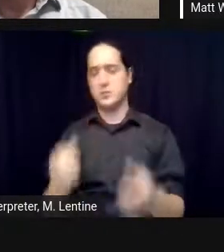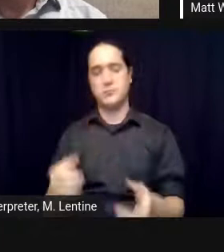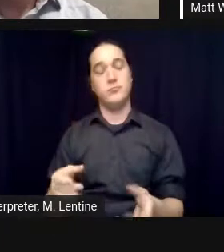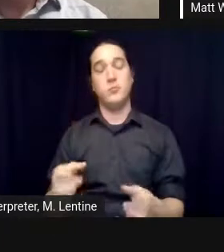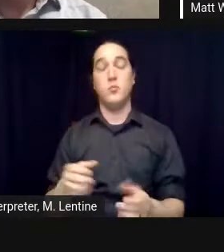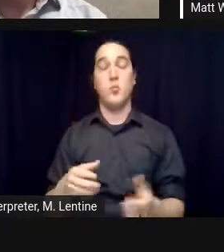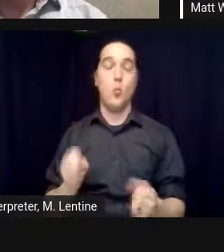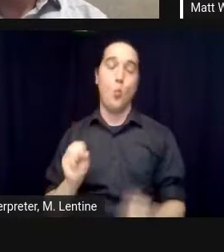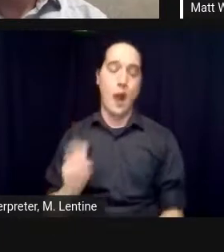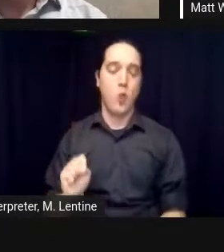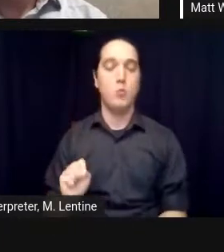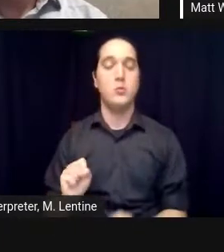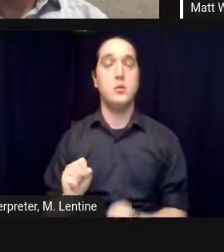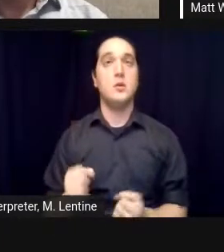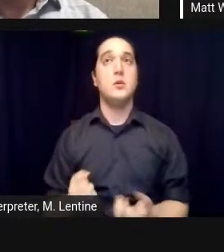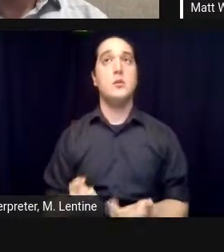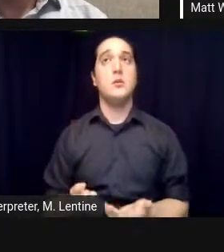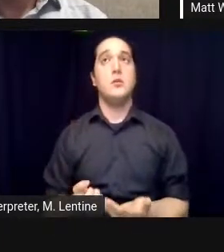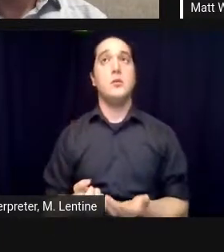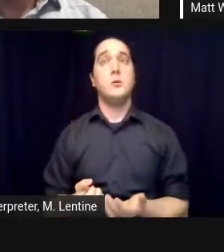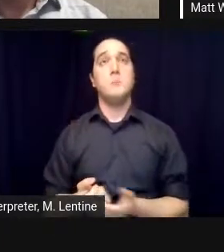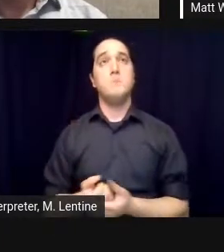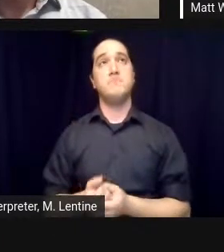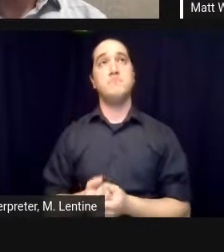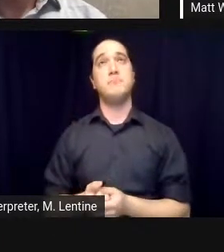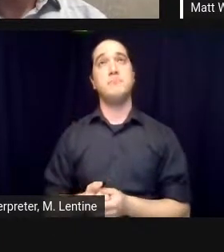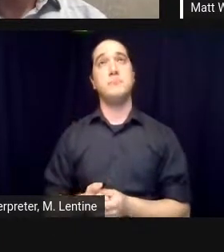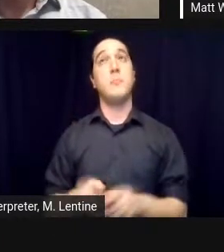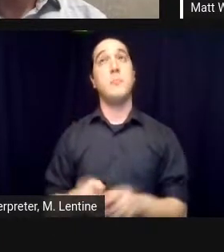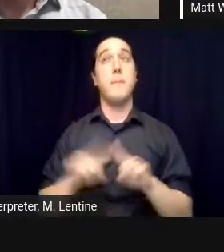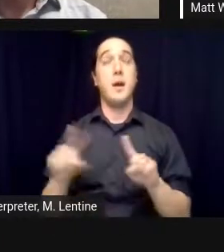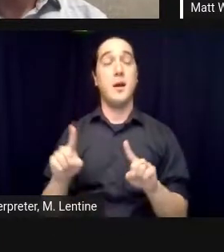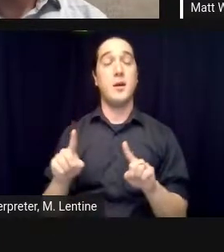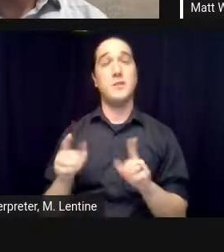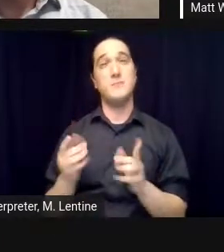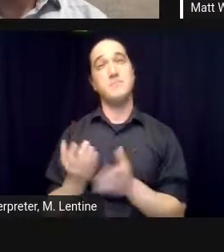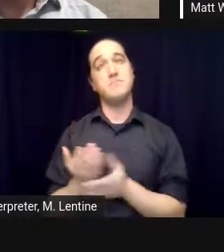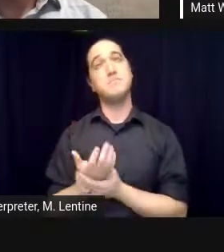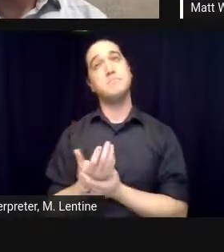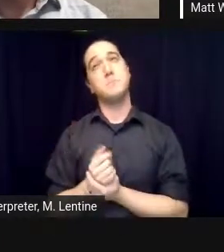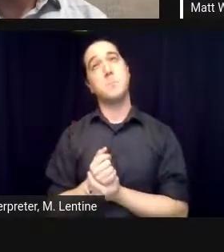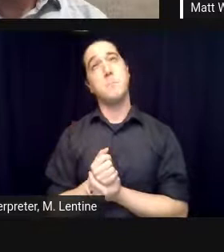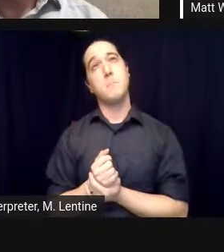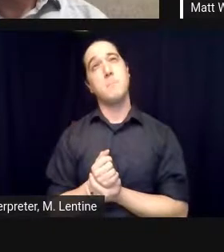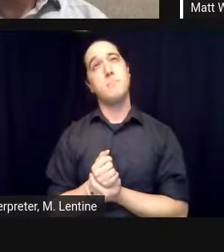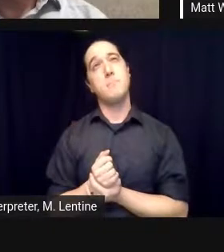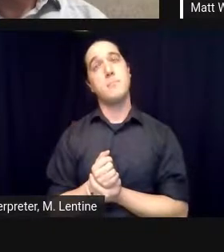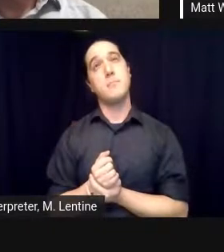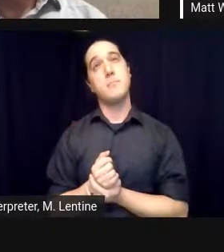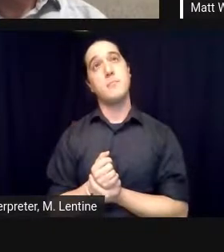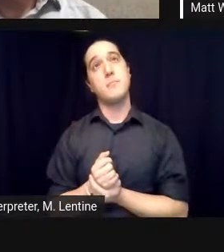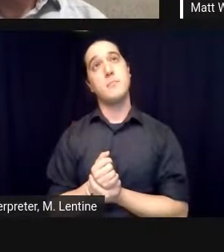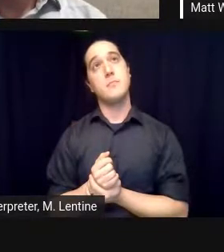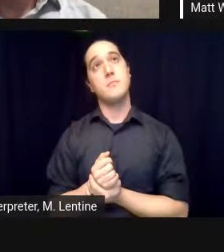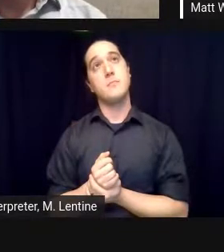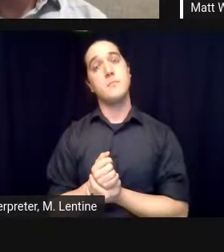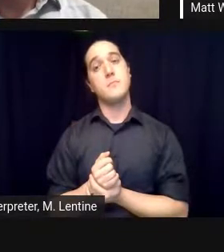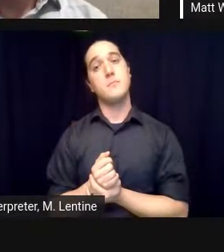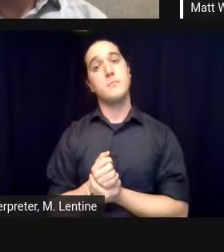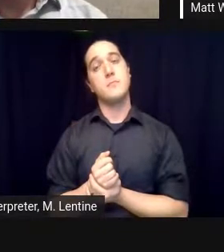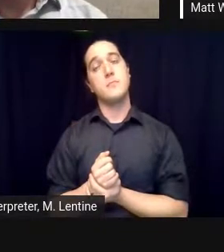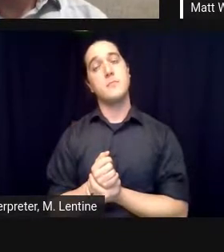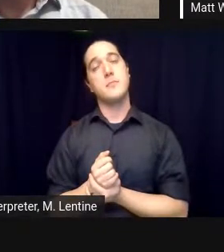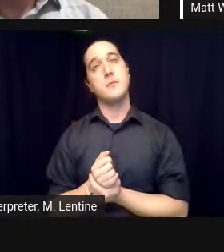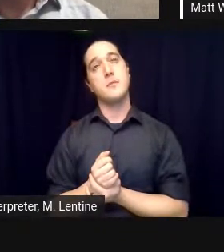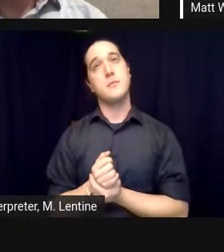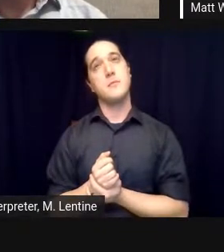the flip side uh the images of biosphere 2 went out there and i'm so glad that we won the fight with our engineers